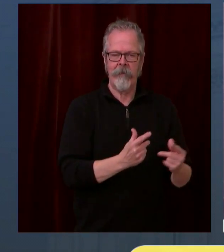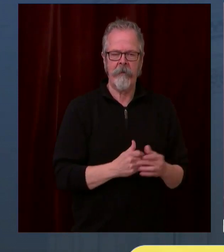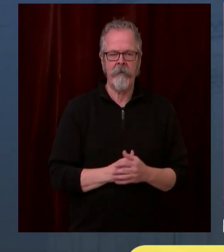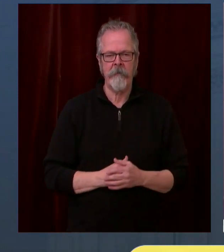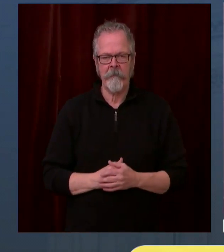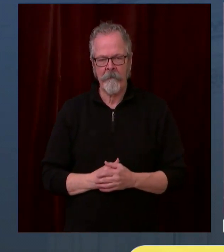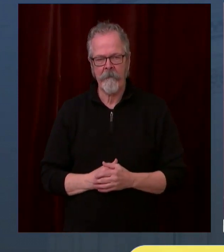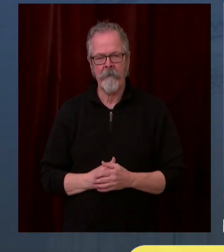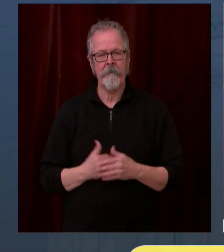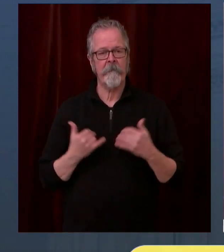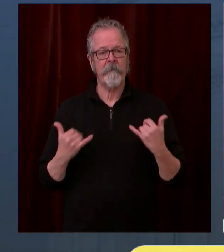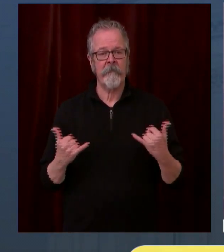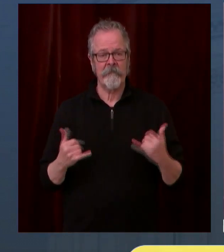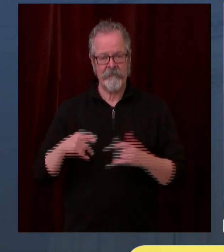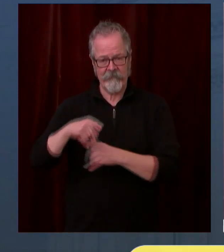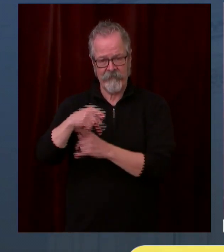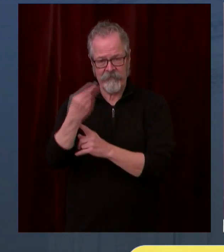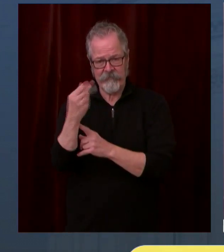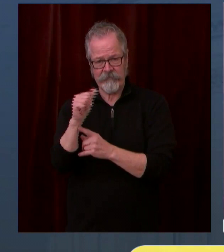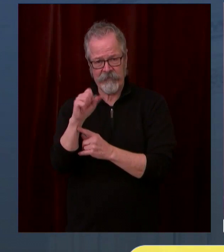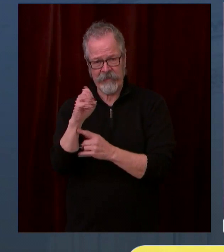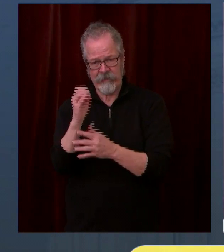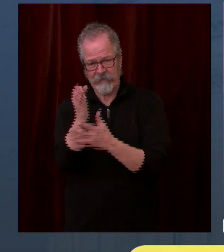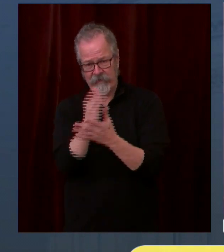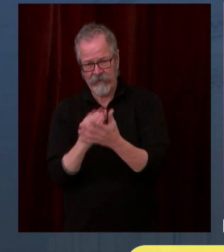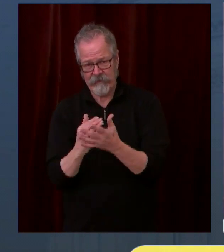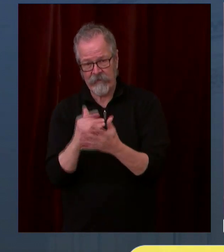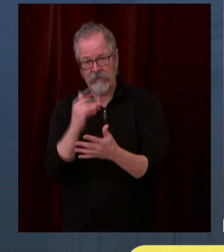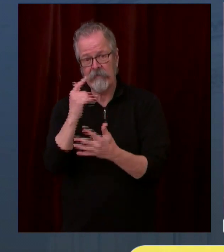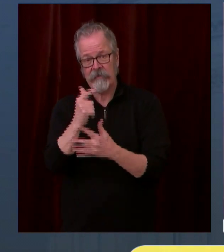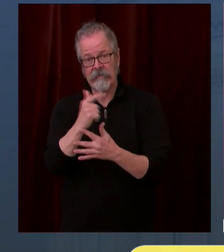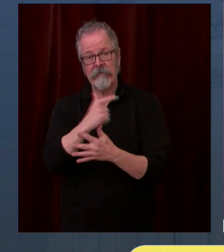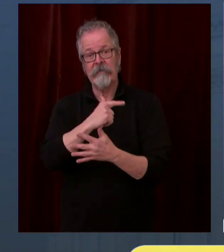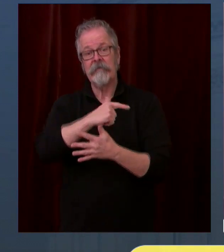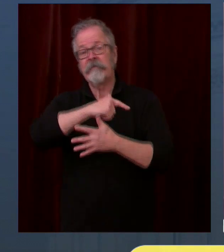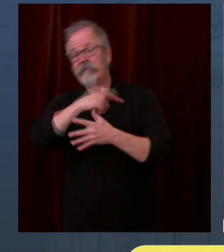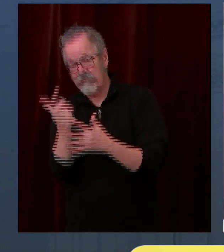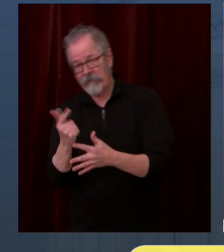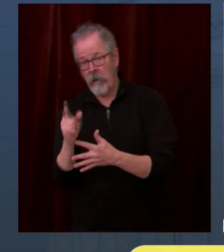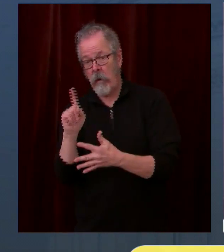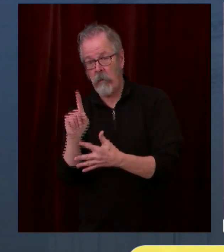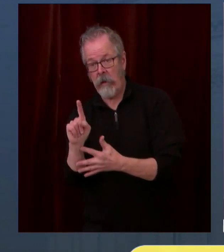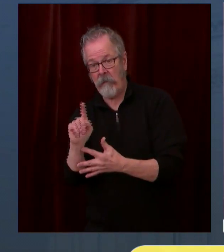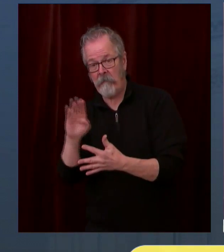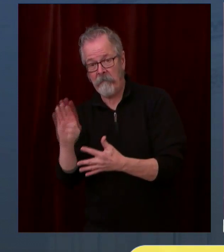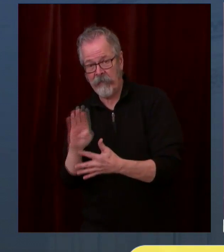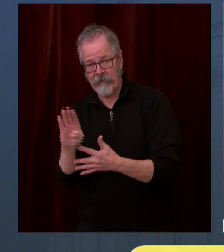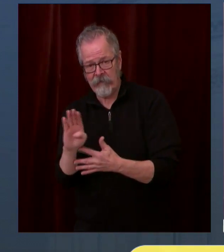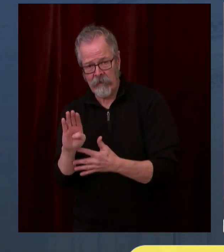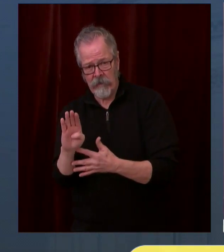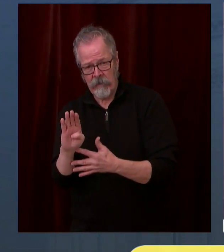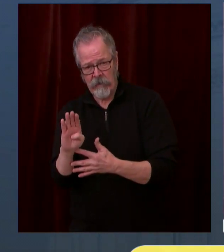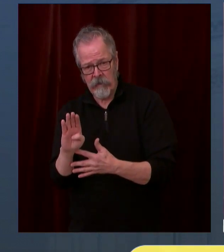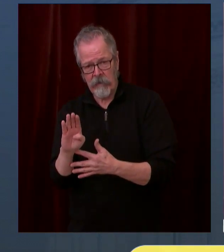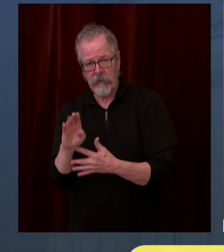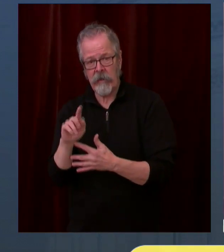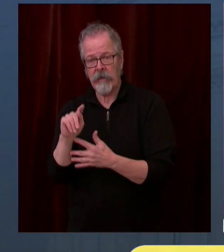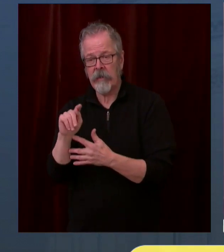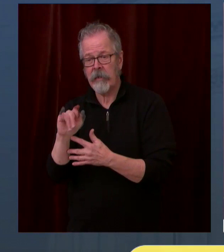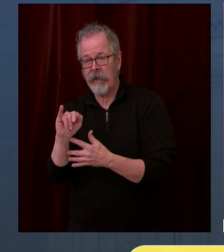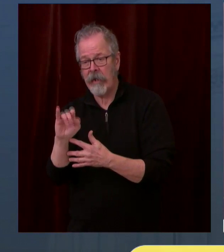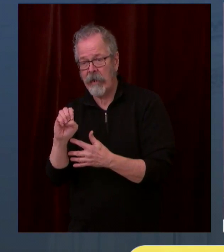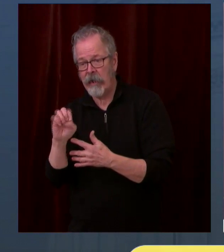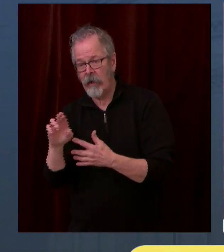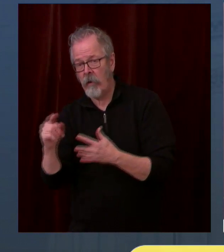providers giving out the vaccine. That means today, our goal is to vaccinate 45,000